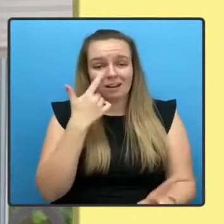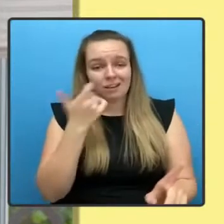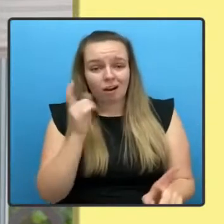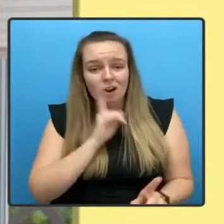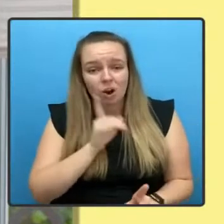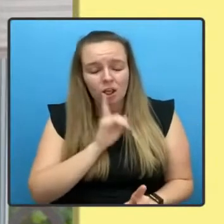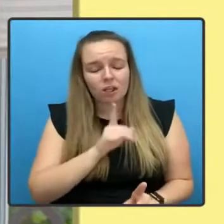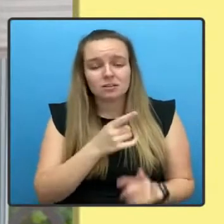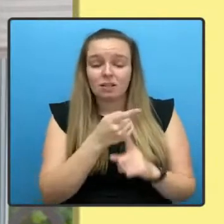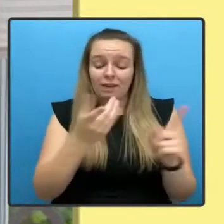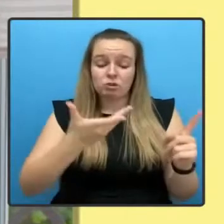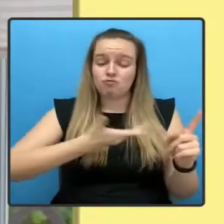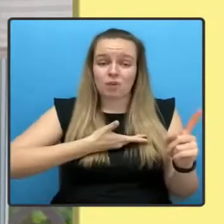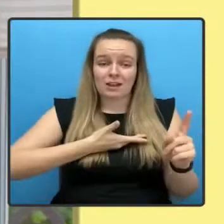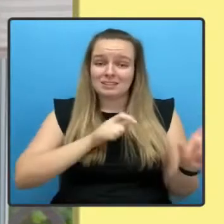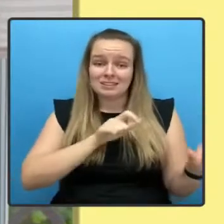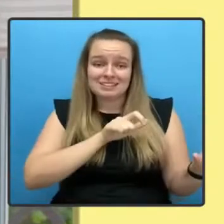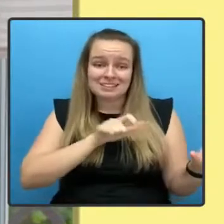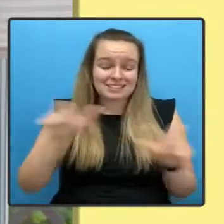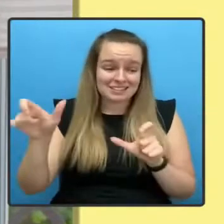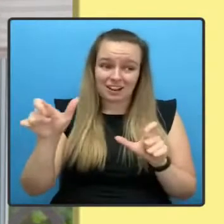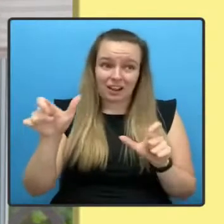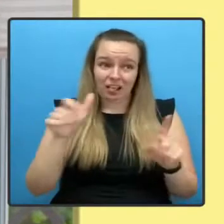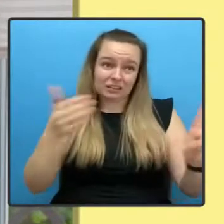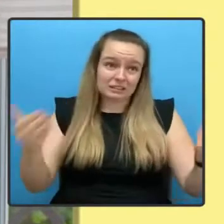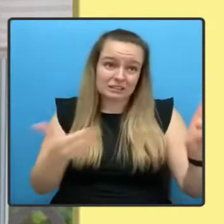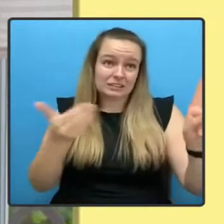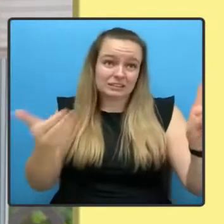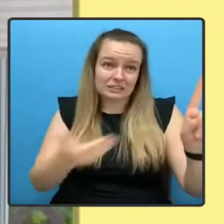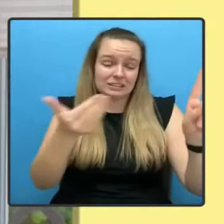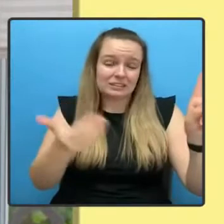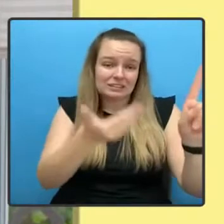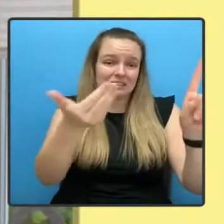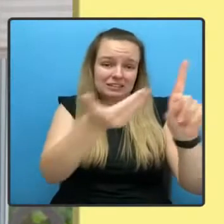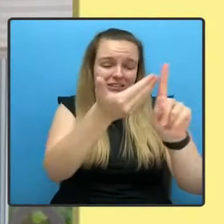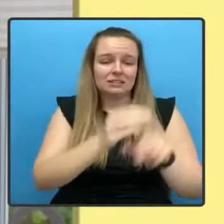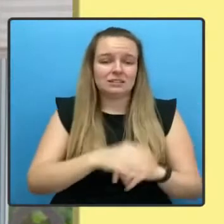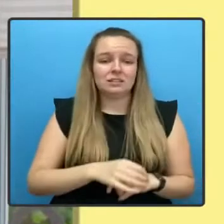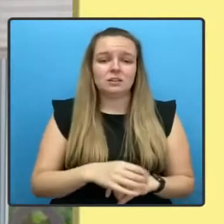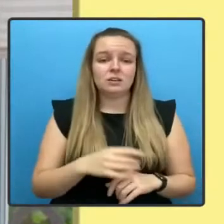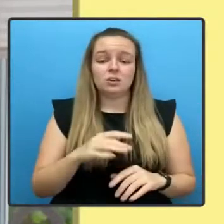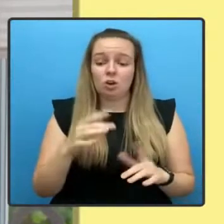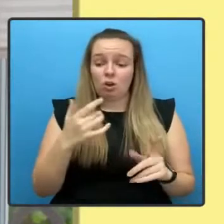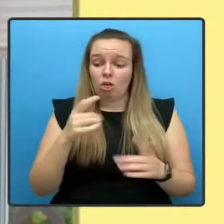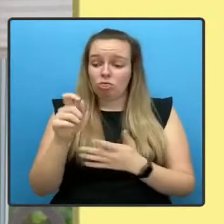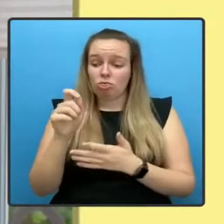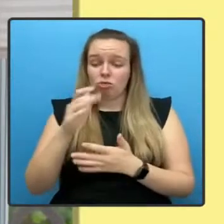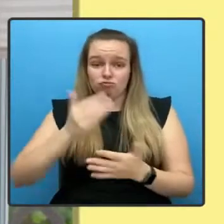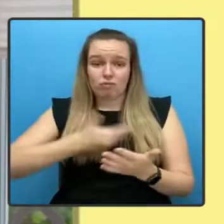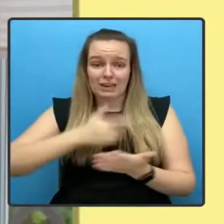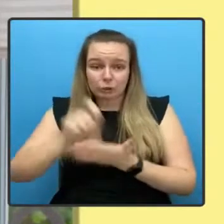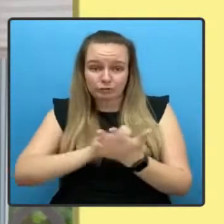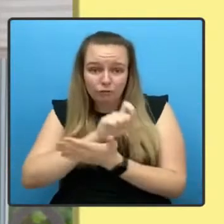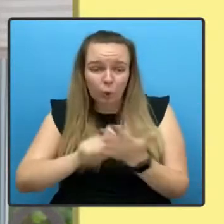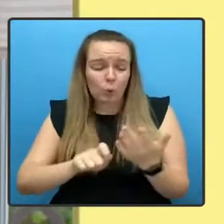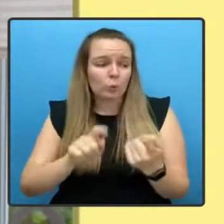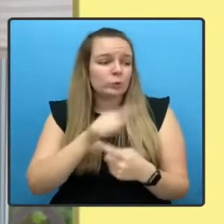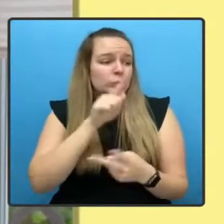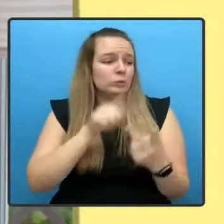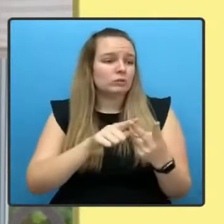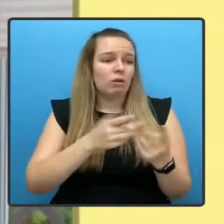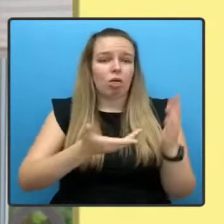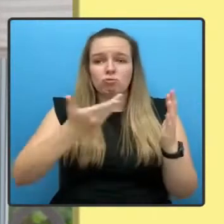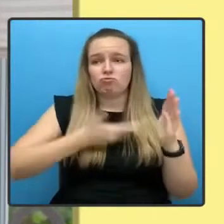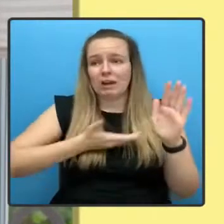a distant aspiration. Not just the right to vote, but the right to go to school, to freedom of